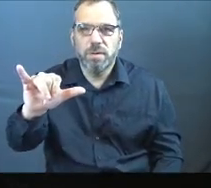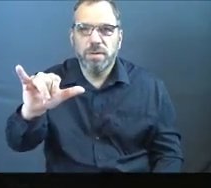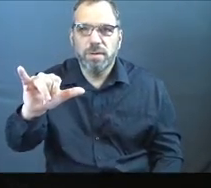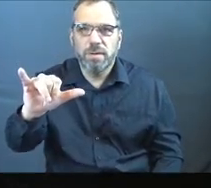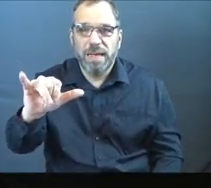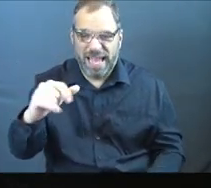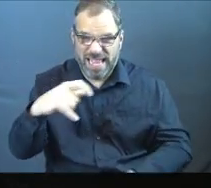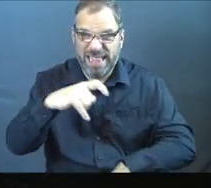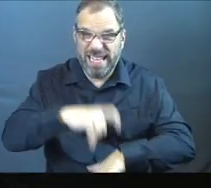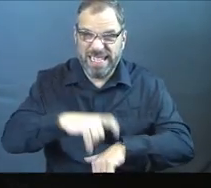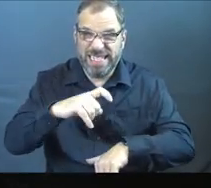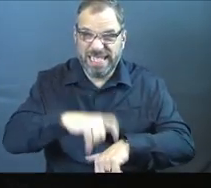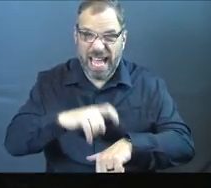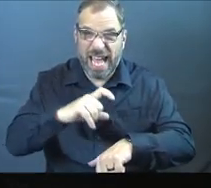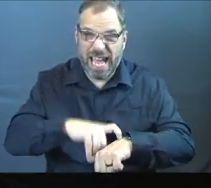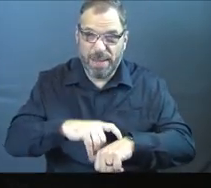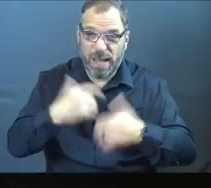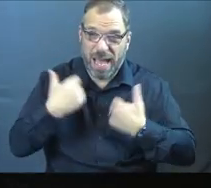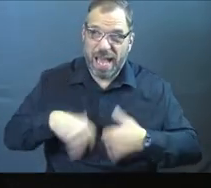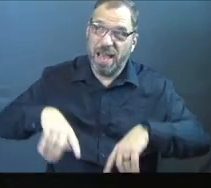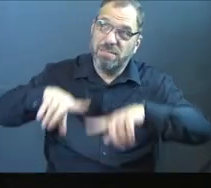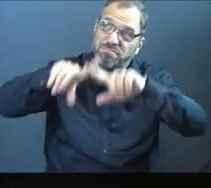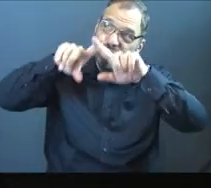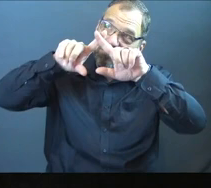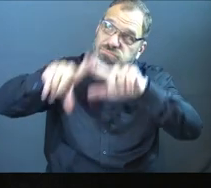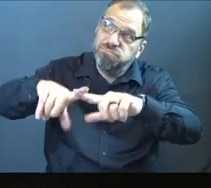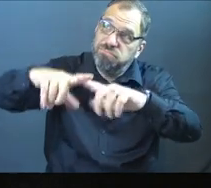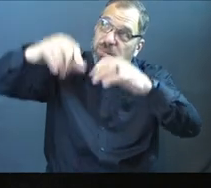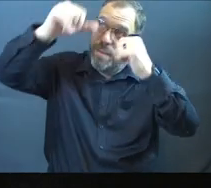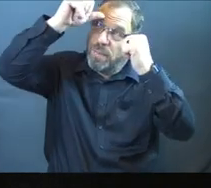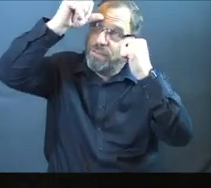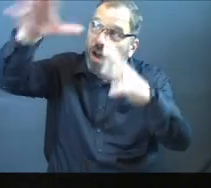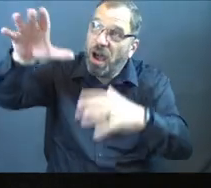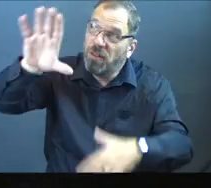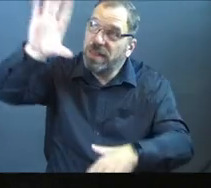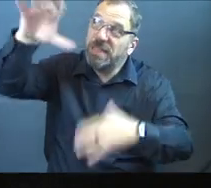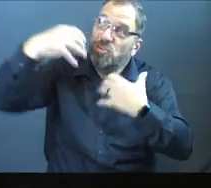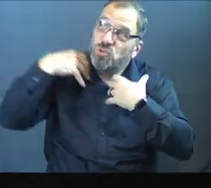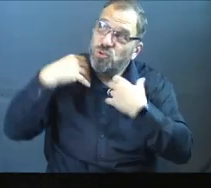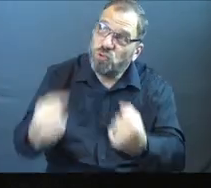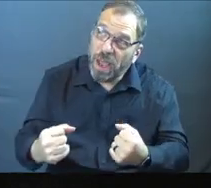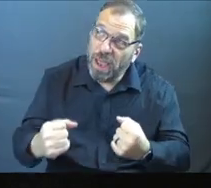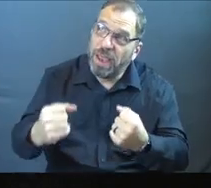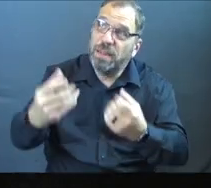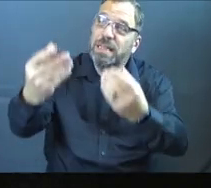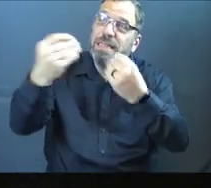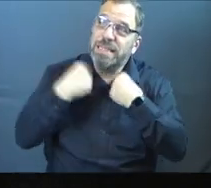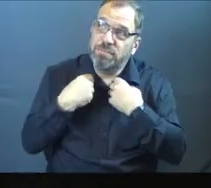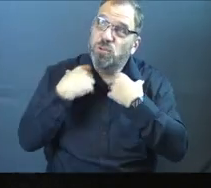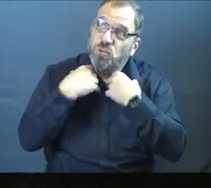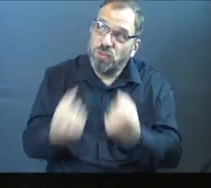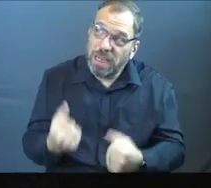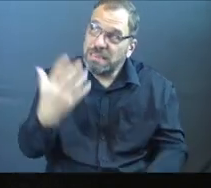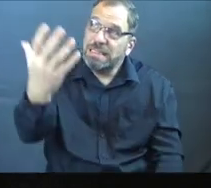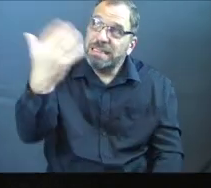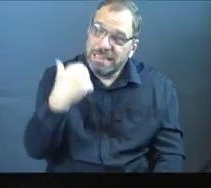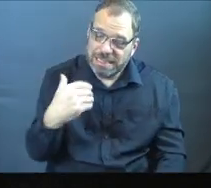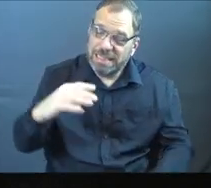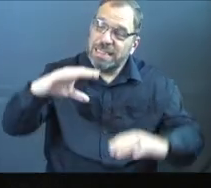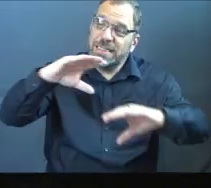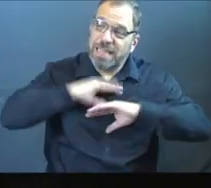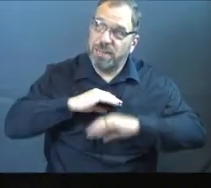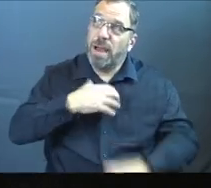In these moments, I'm able to rely on my heavenly father, rely on his strength. God, be my nourishment. God,